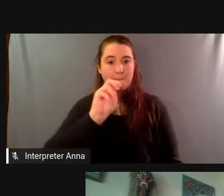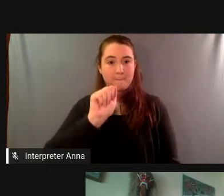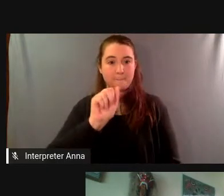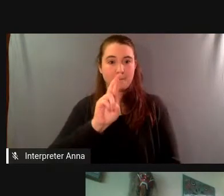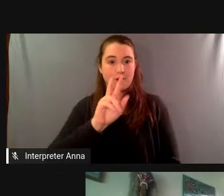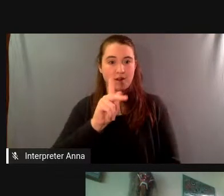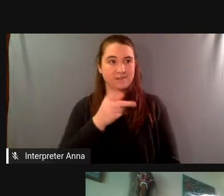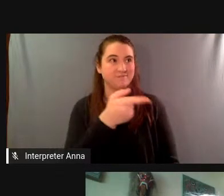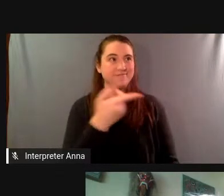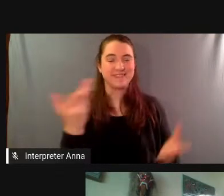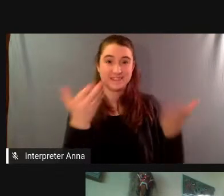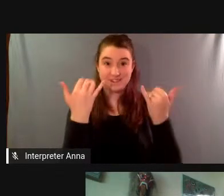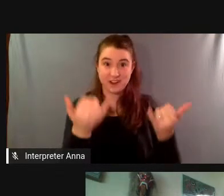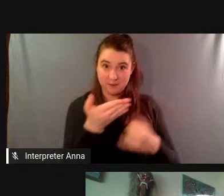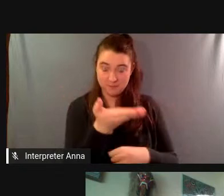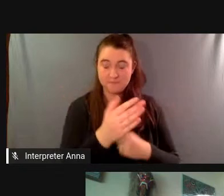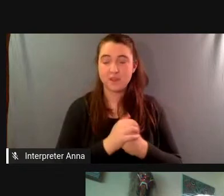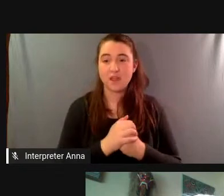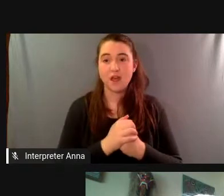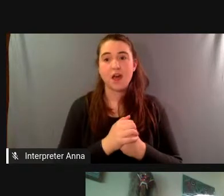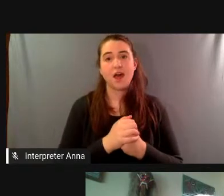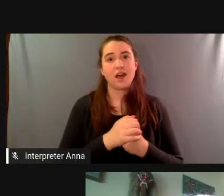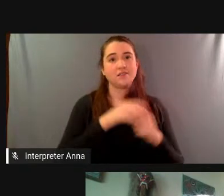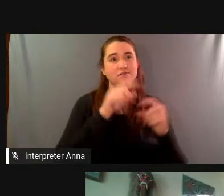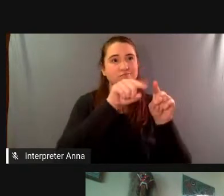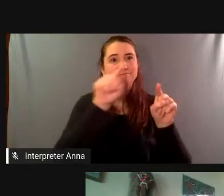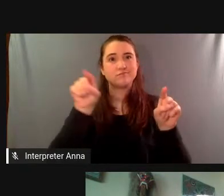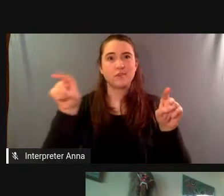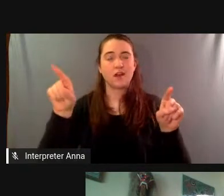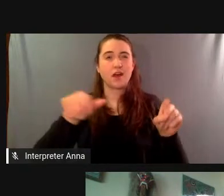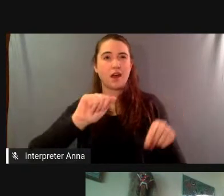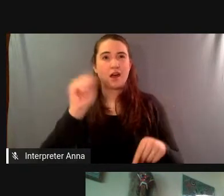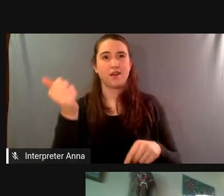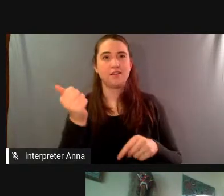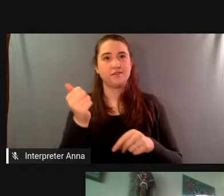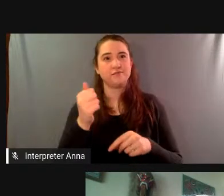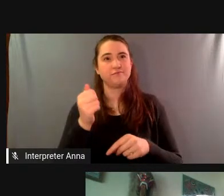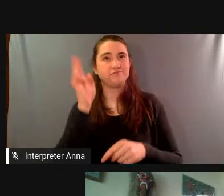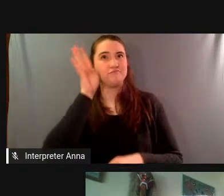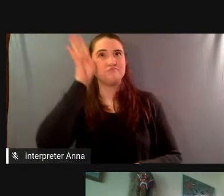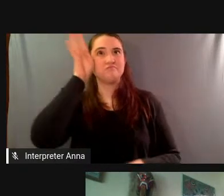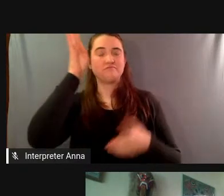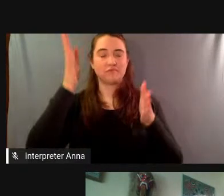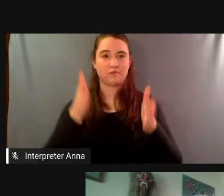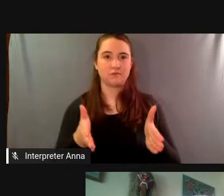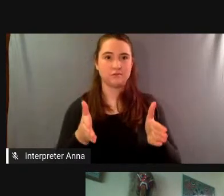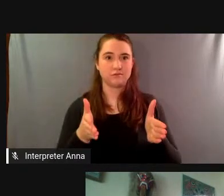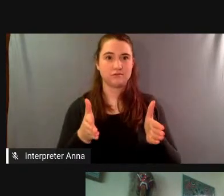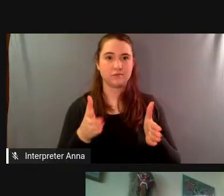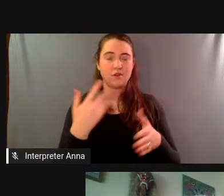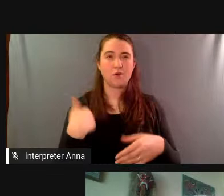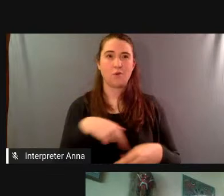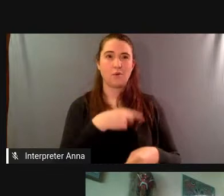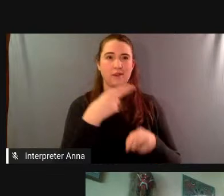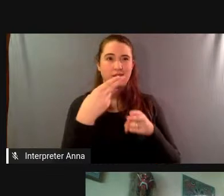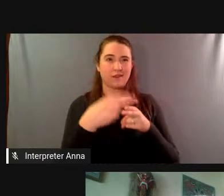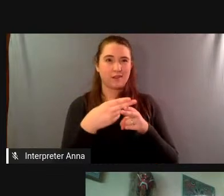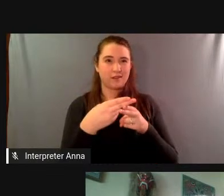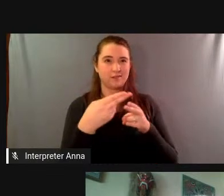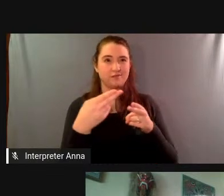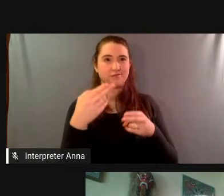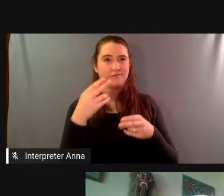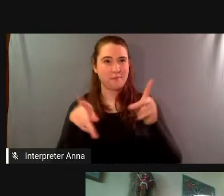biospherians as well as the other people who conceived of biosphere 2 who uh we we called the synergists and